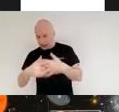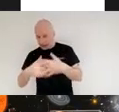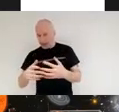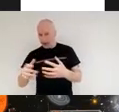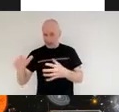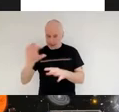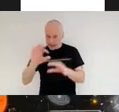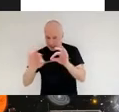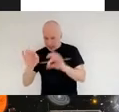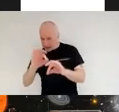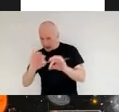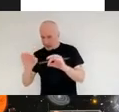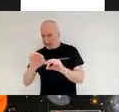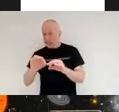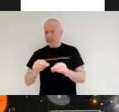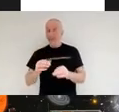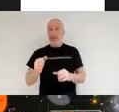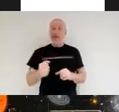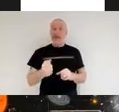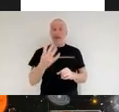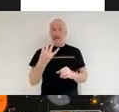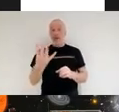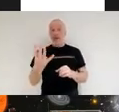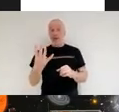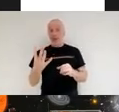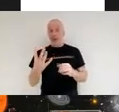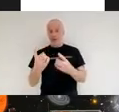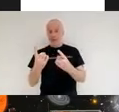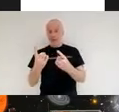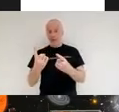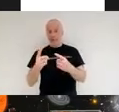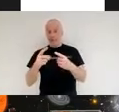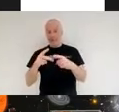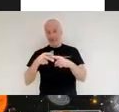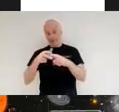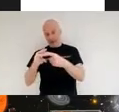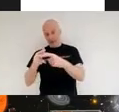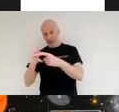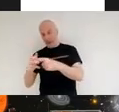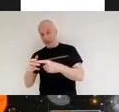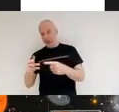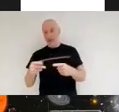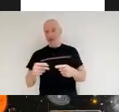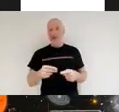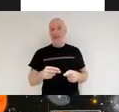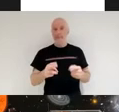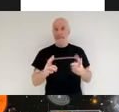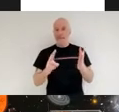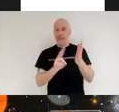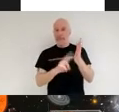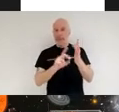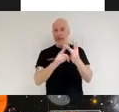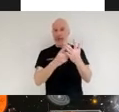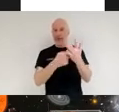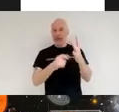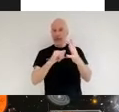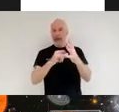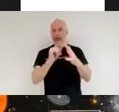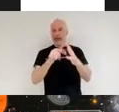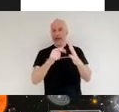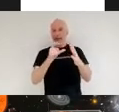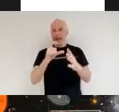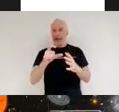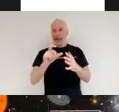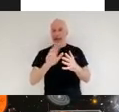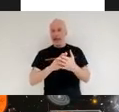as a result there are four instruments on the web telescope we've got near spec which is concentrating specifically on